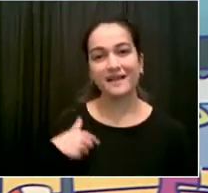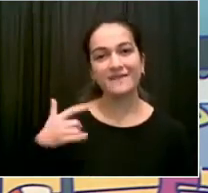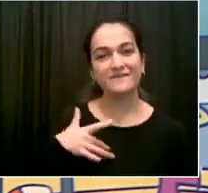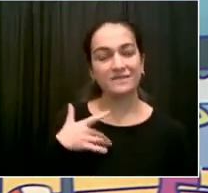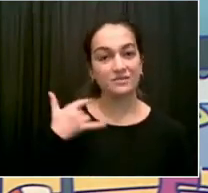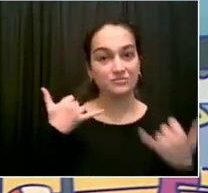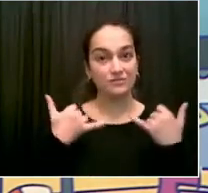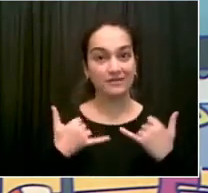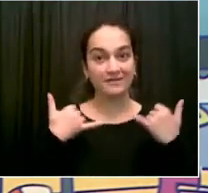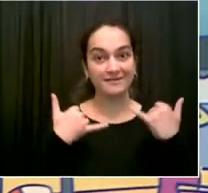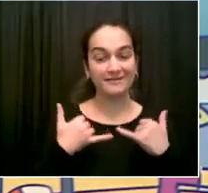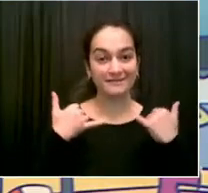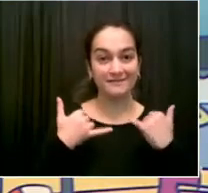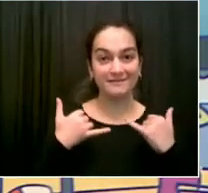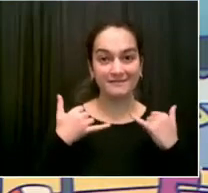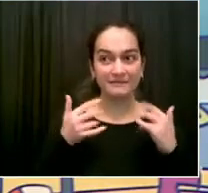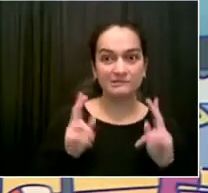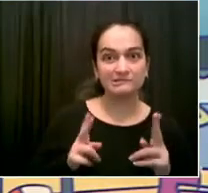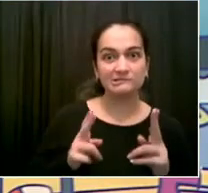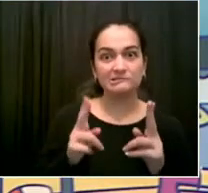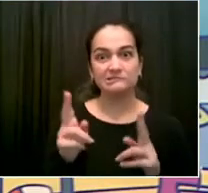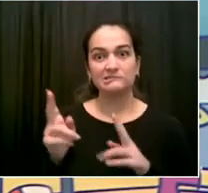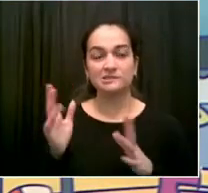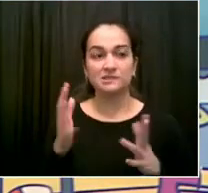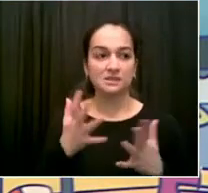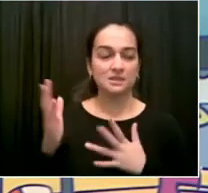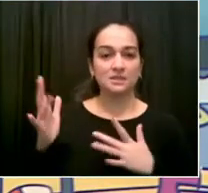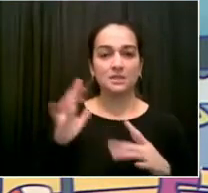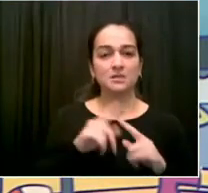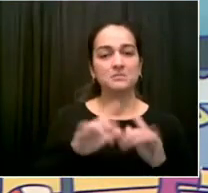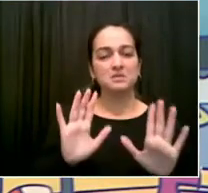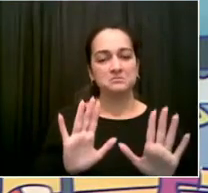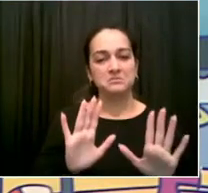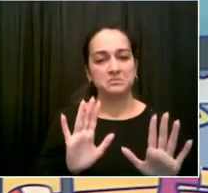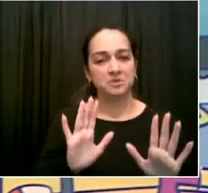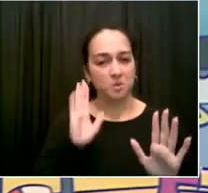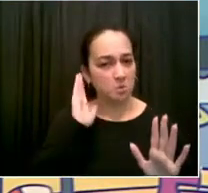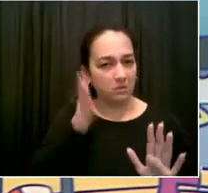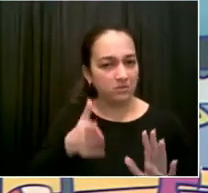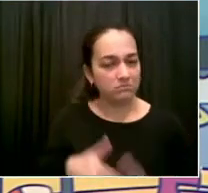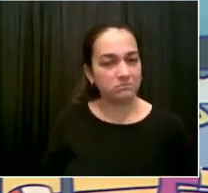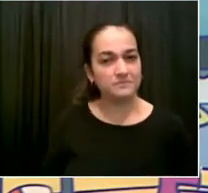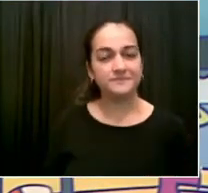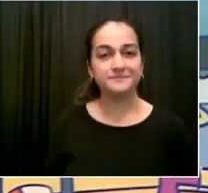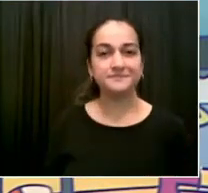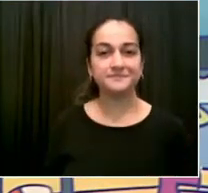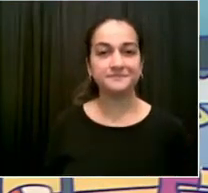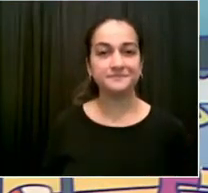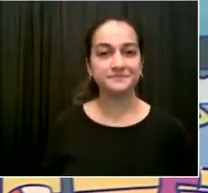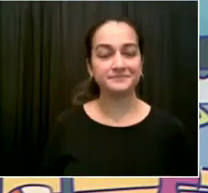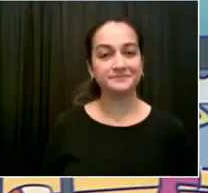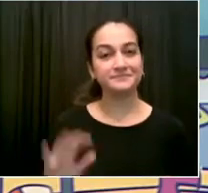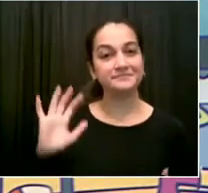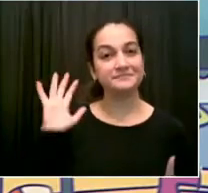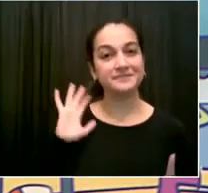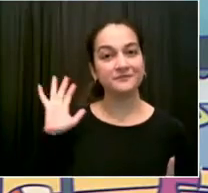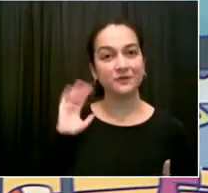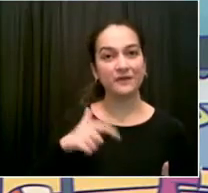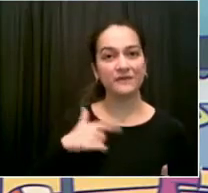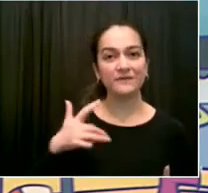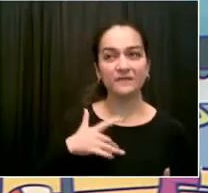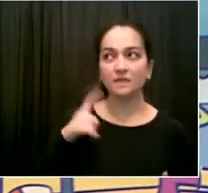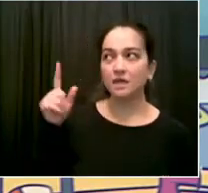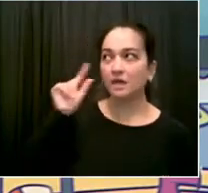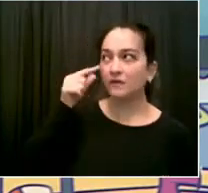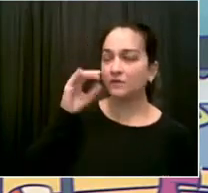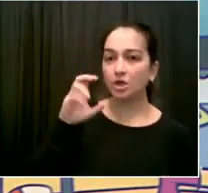possible before and now see if we can find that common ground and move forward over these next few months. And I think the incoming governor is